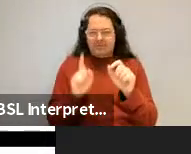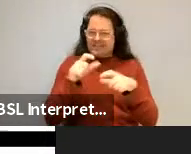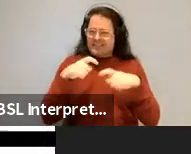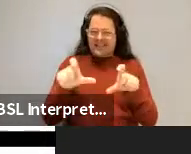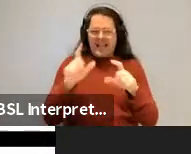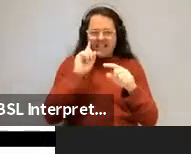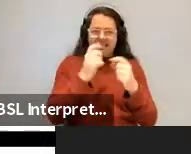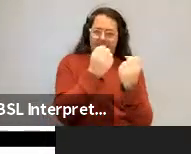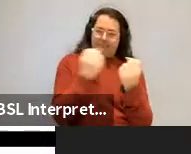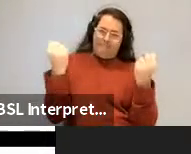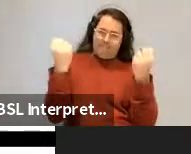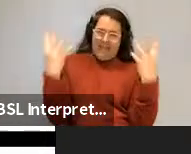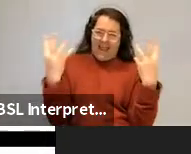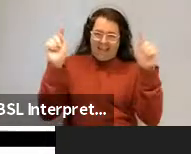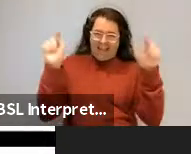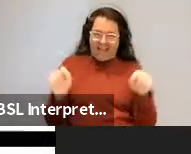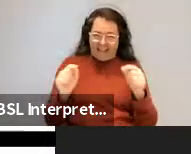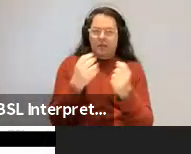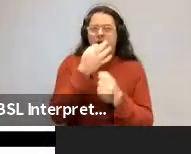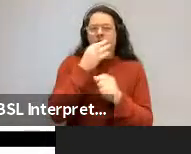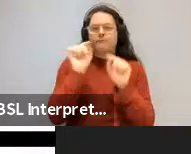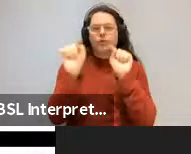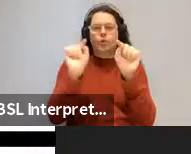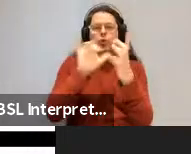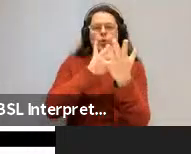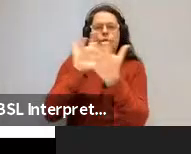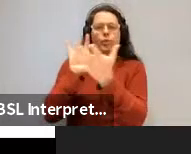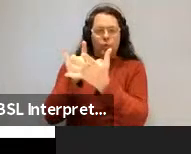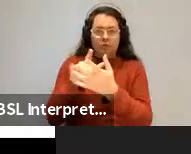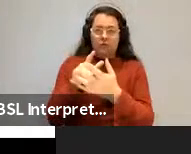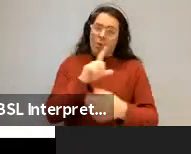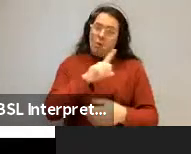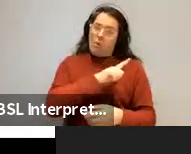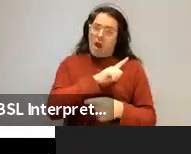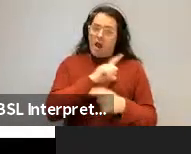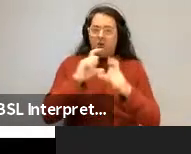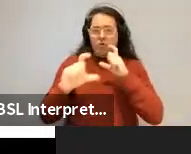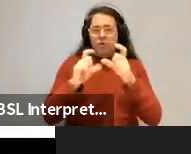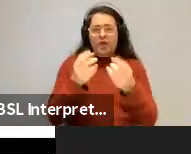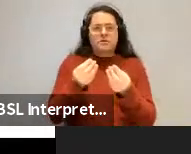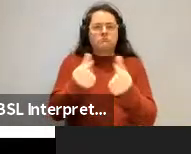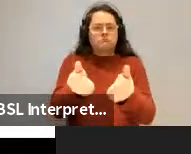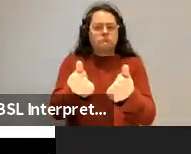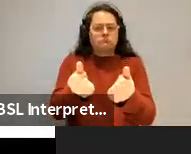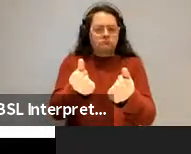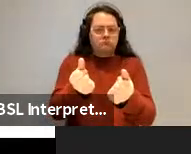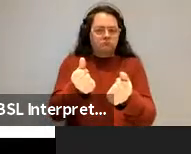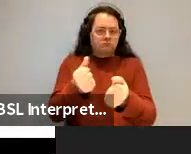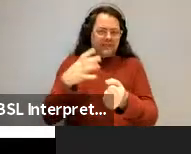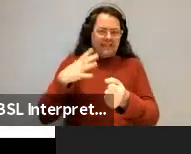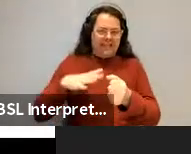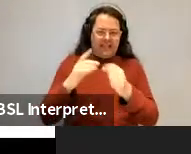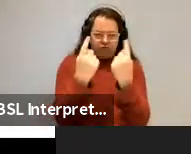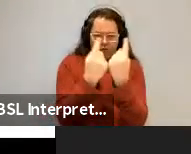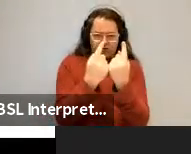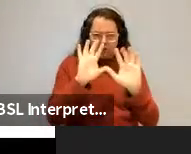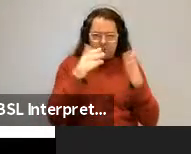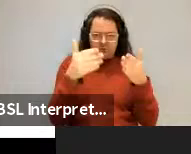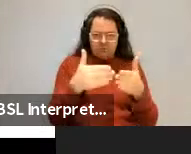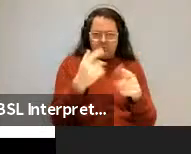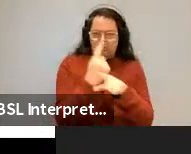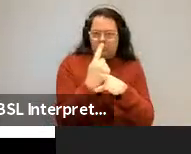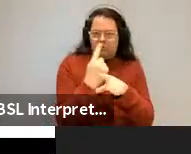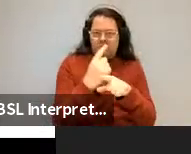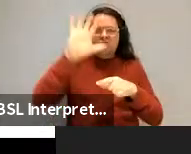there. And which is predicted by the communicative efficiency. So I've told you here in this section about,